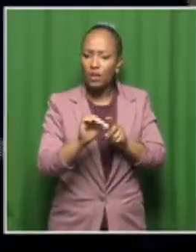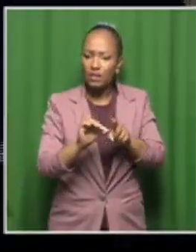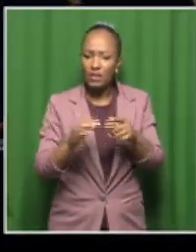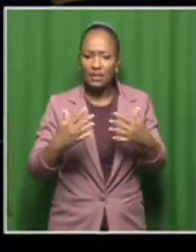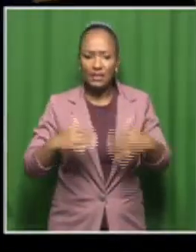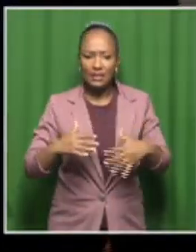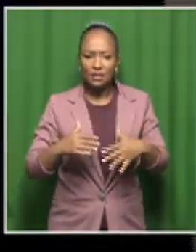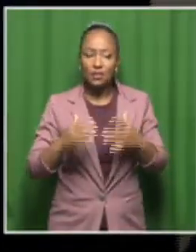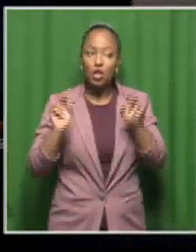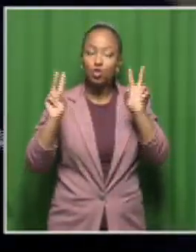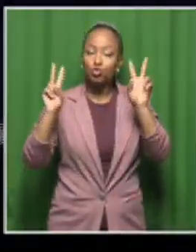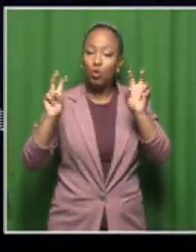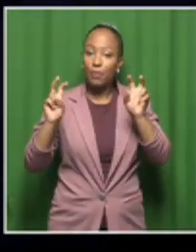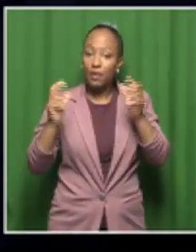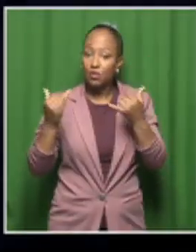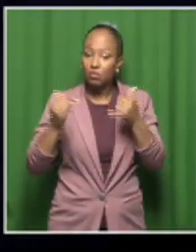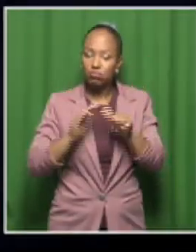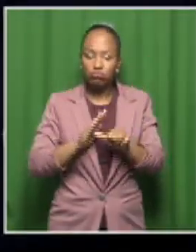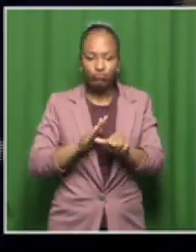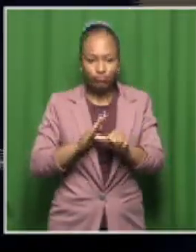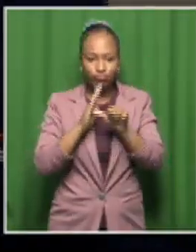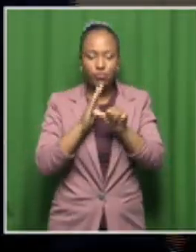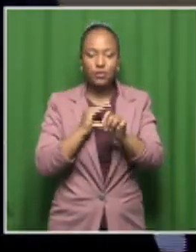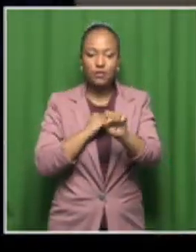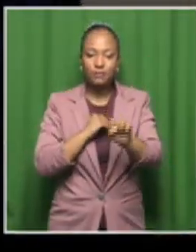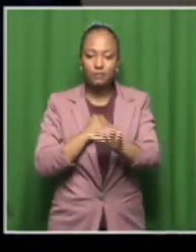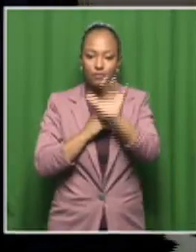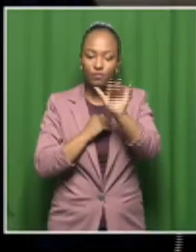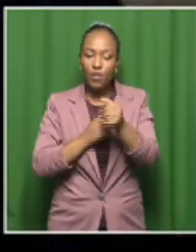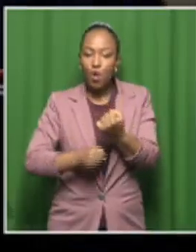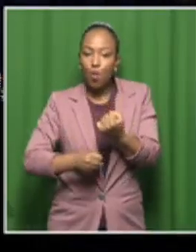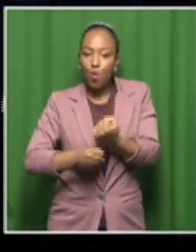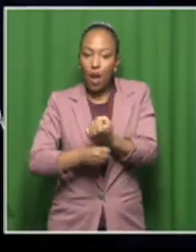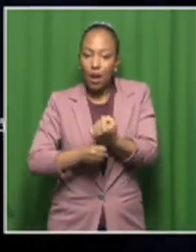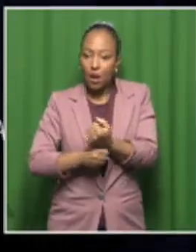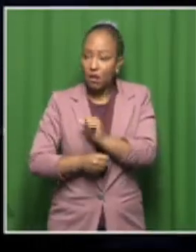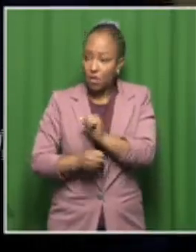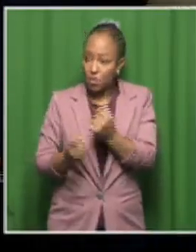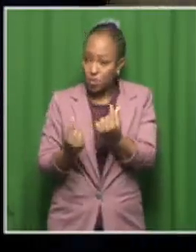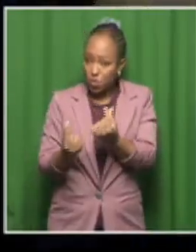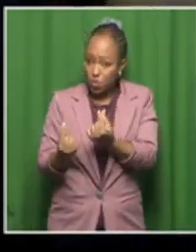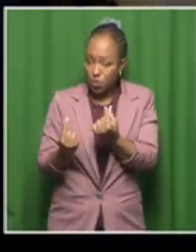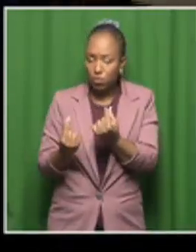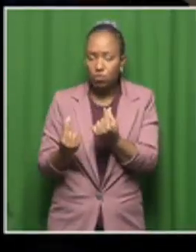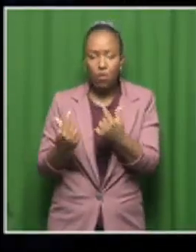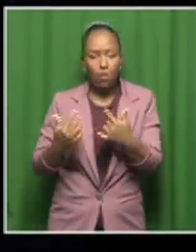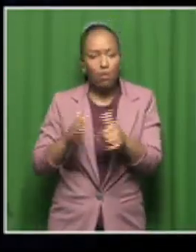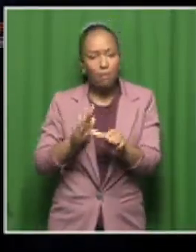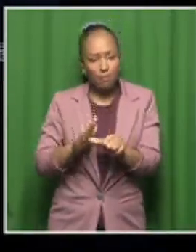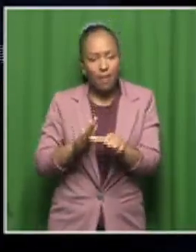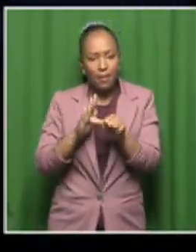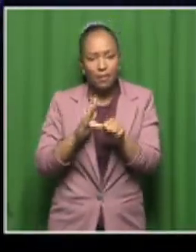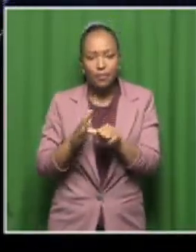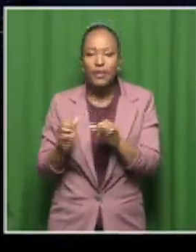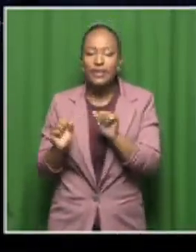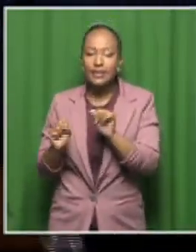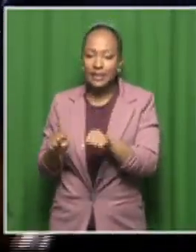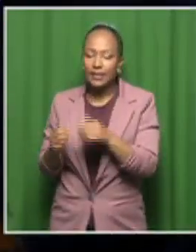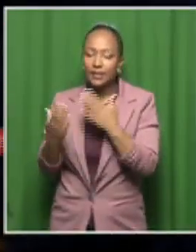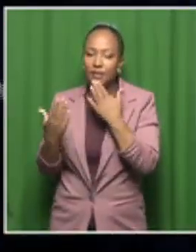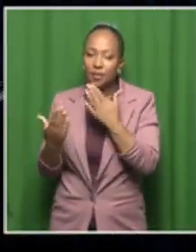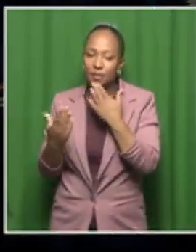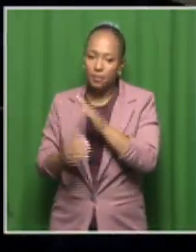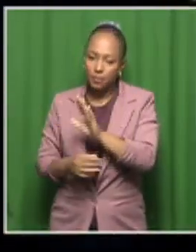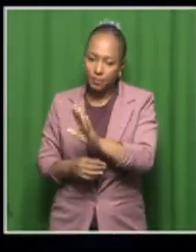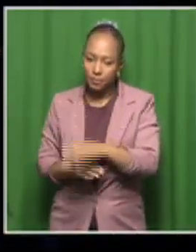very tropical for us in South Africa at the moment. And the work that you're doing here is absolutely pivotal. Yes, thank you very much. And over and